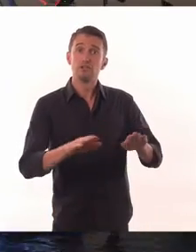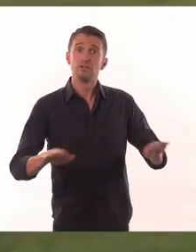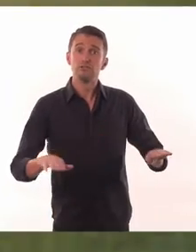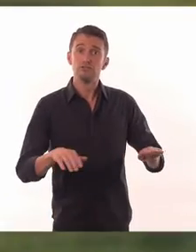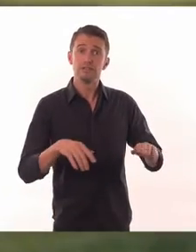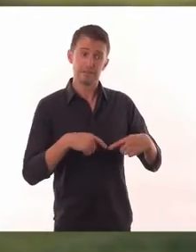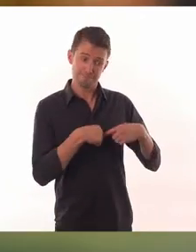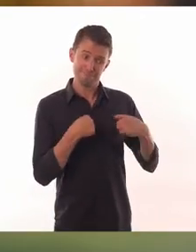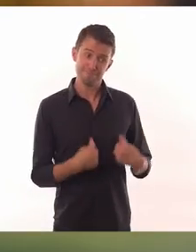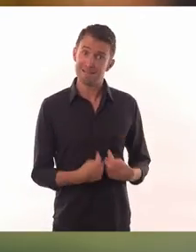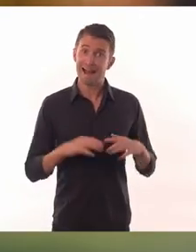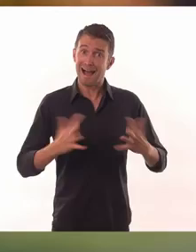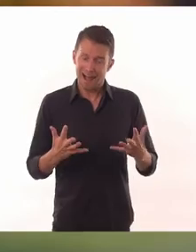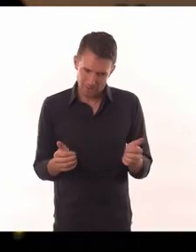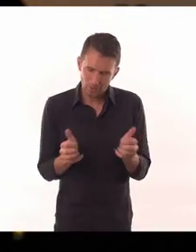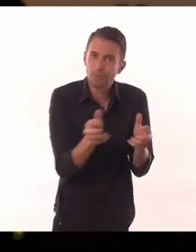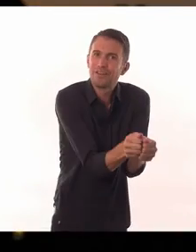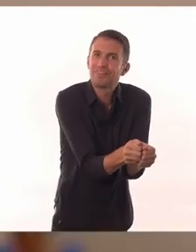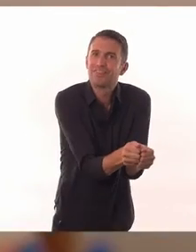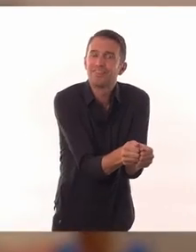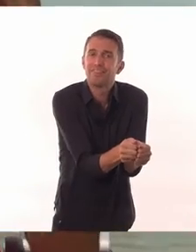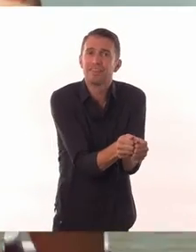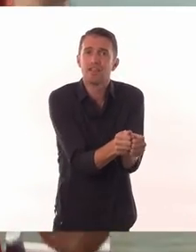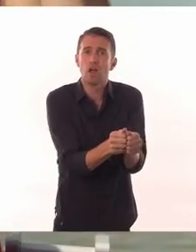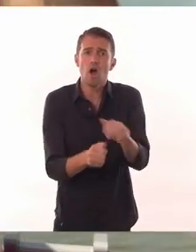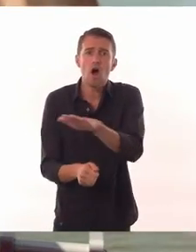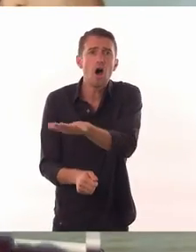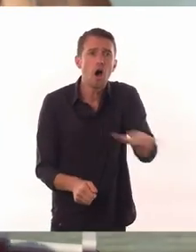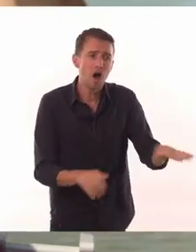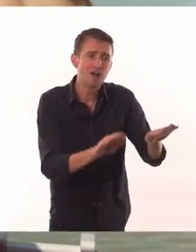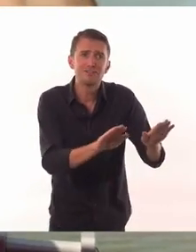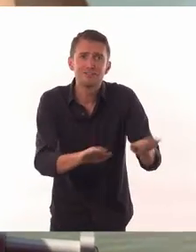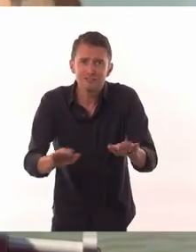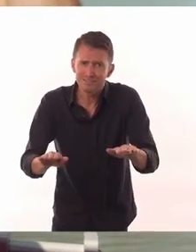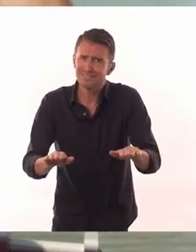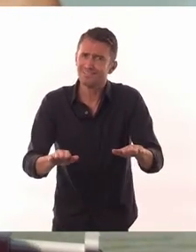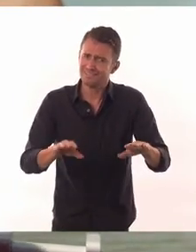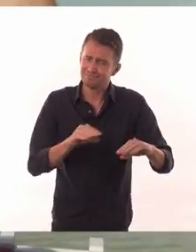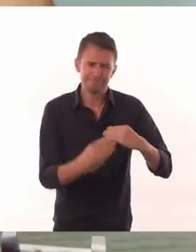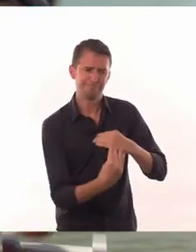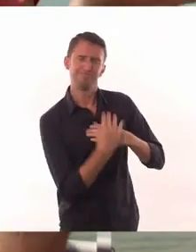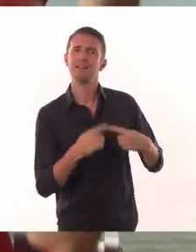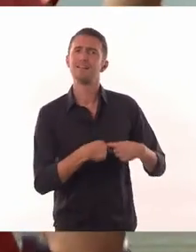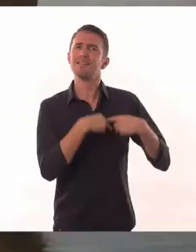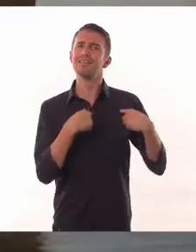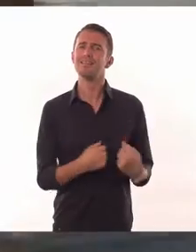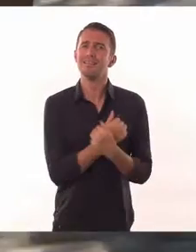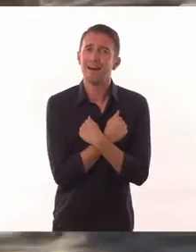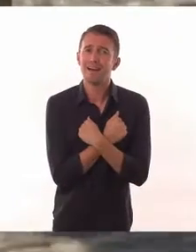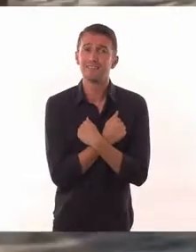The only thing they really care about is whether I'm present. It's all of these little things that really just add to the love.